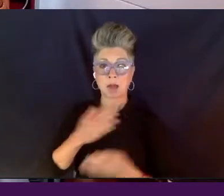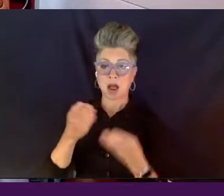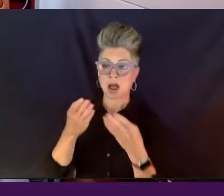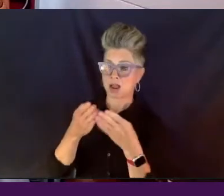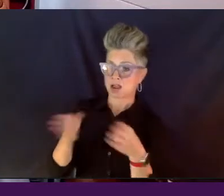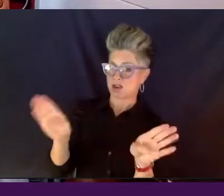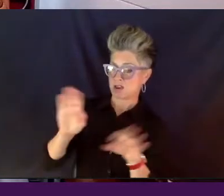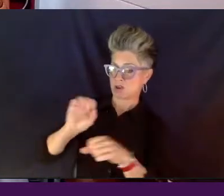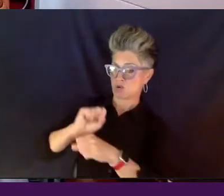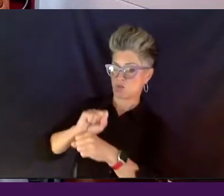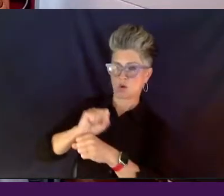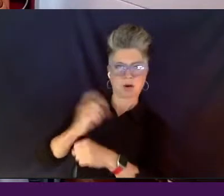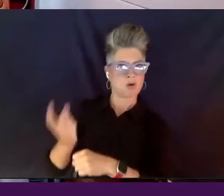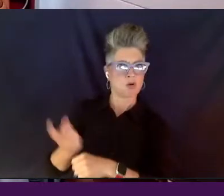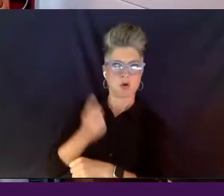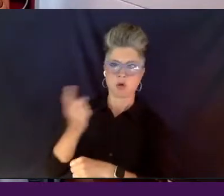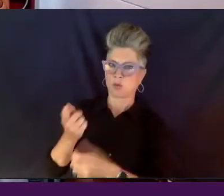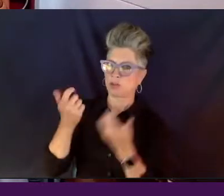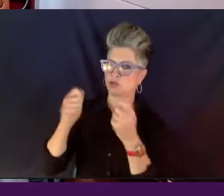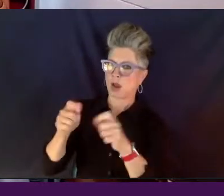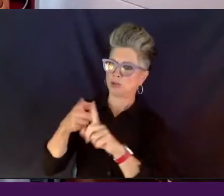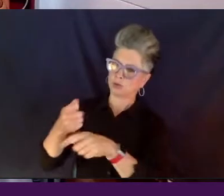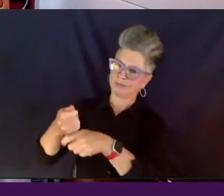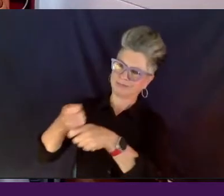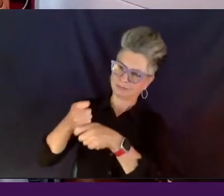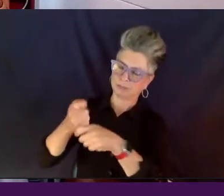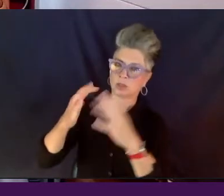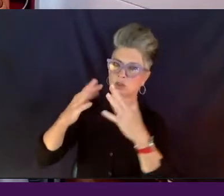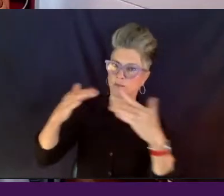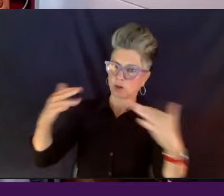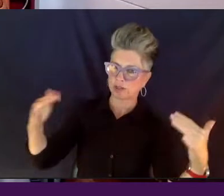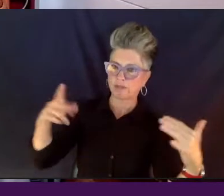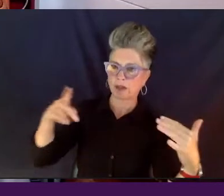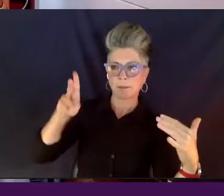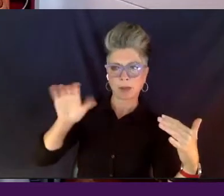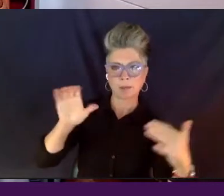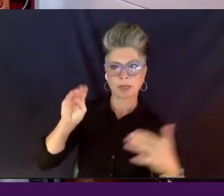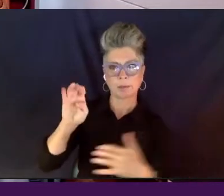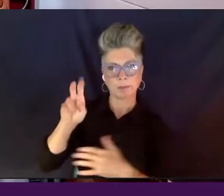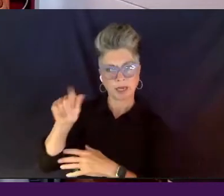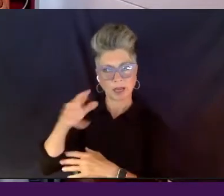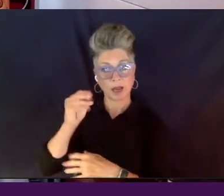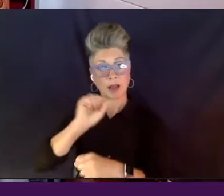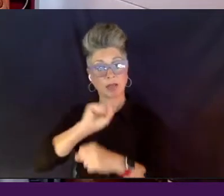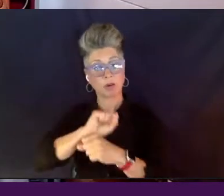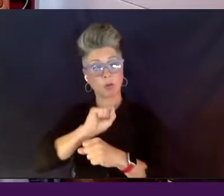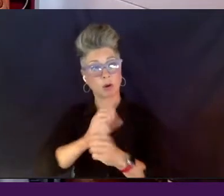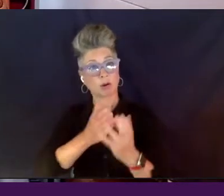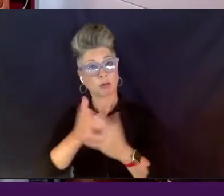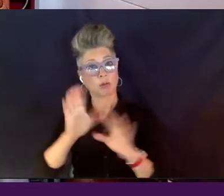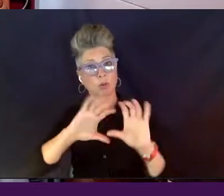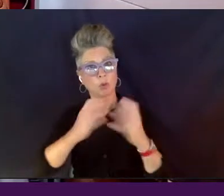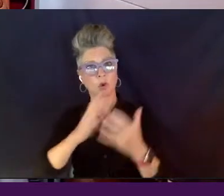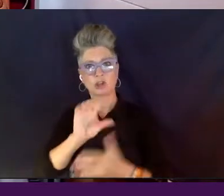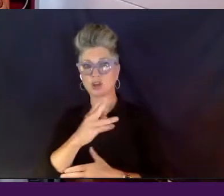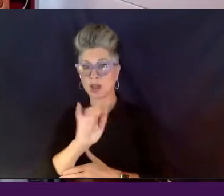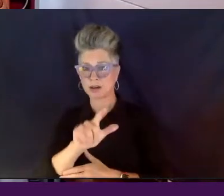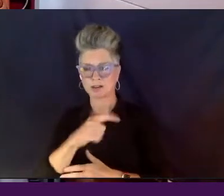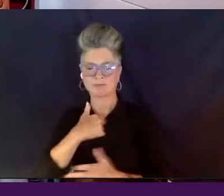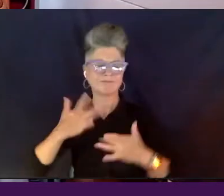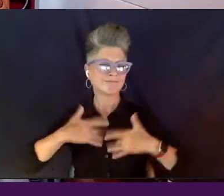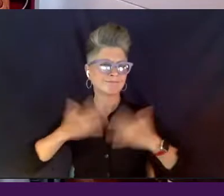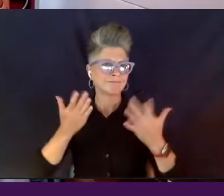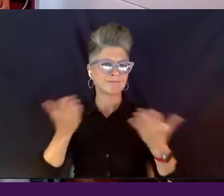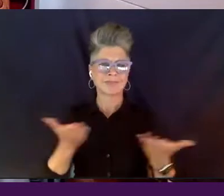always been to try to diversify public media through the work that we do through World Channel. And I'm just excited to be here to have this conversation